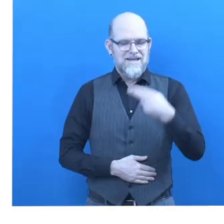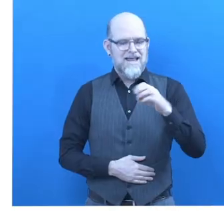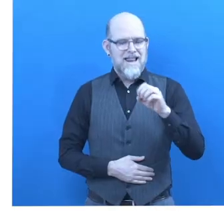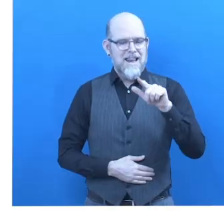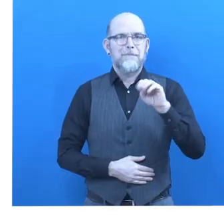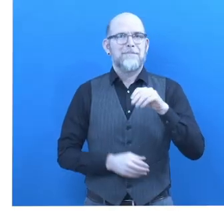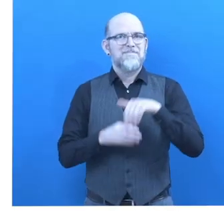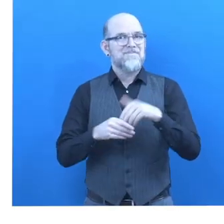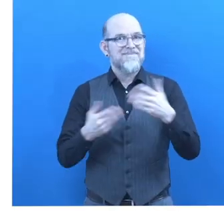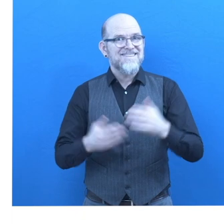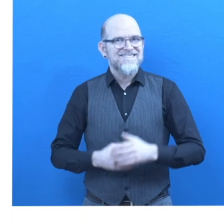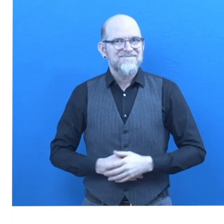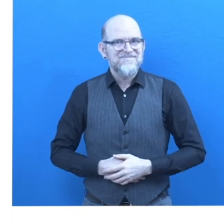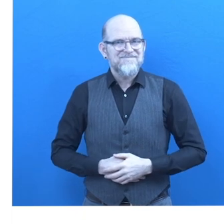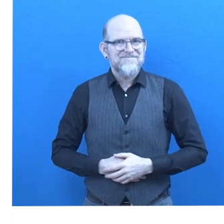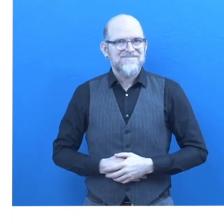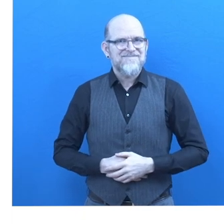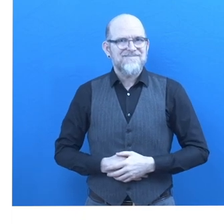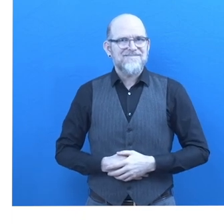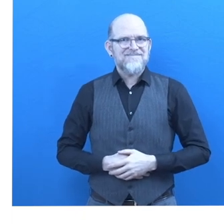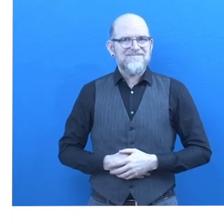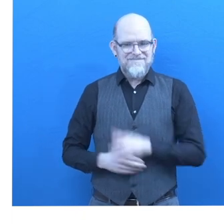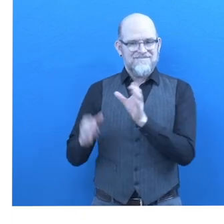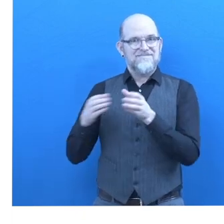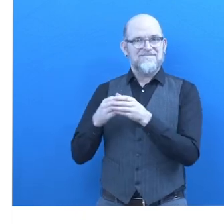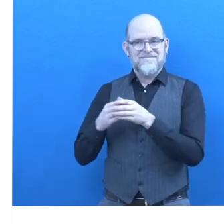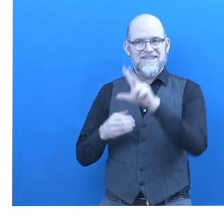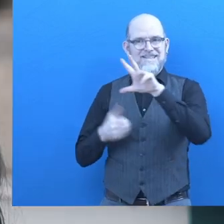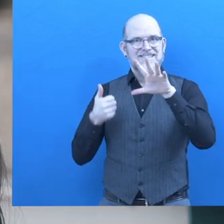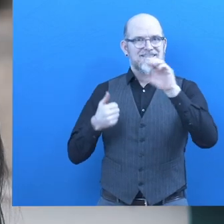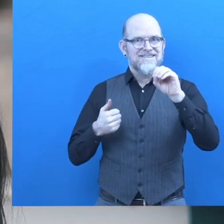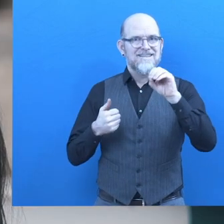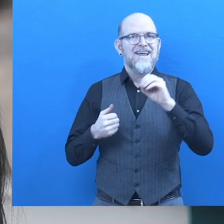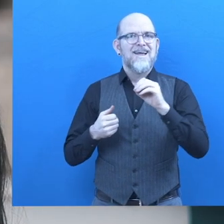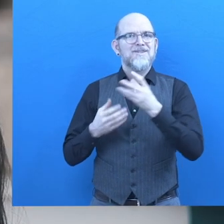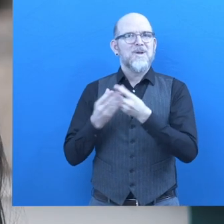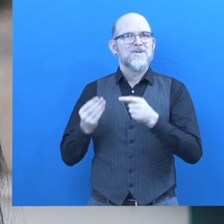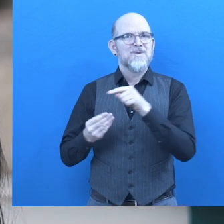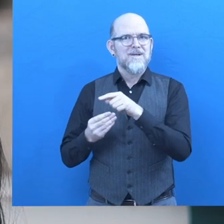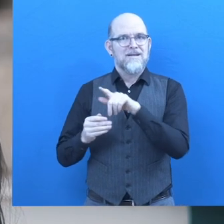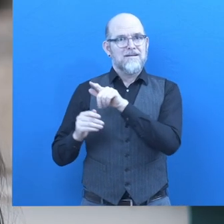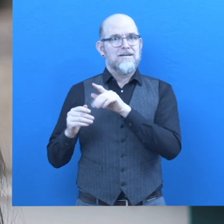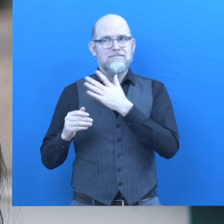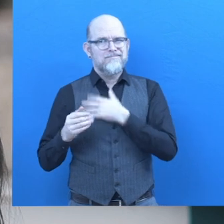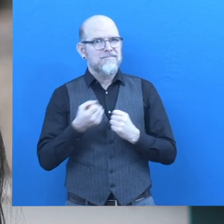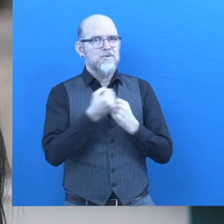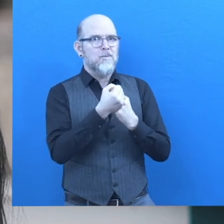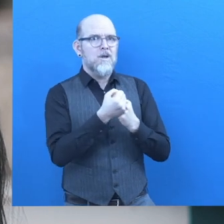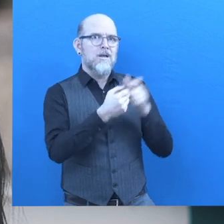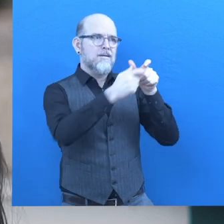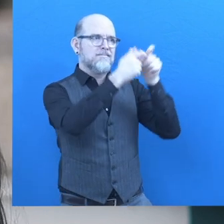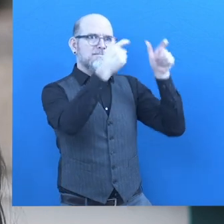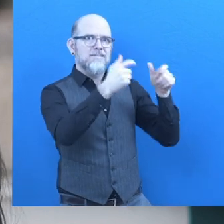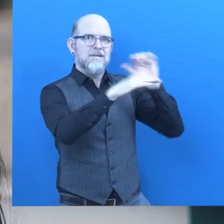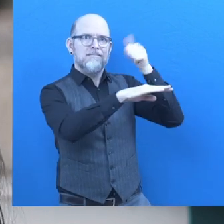What is Helm about? Amina Elsay, co-founder. Our 360 solution helps employers